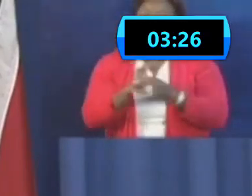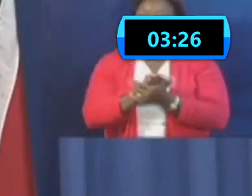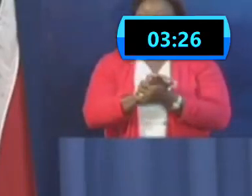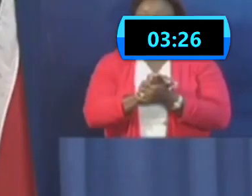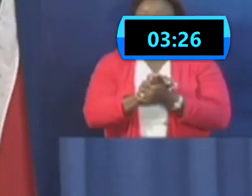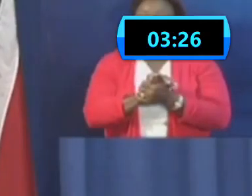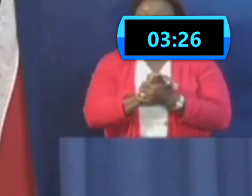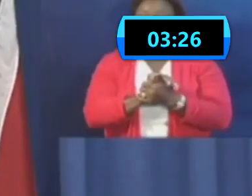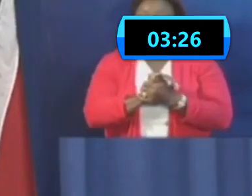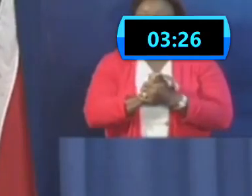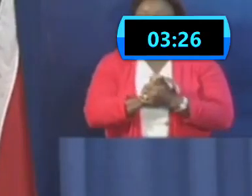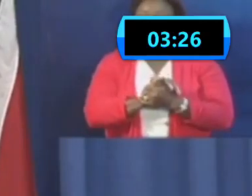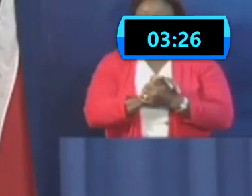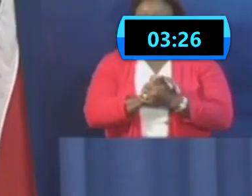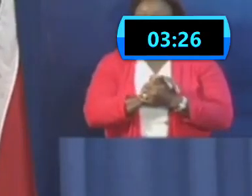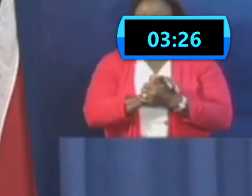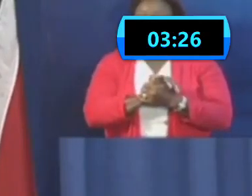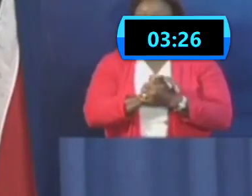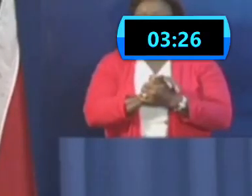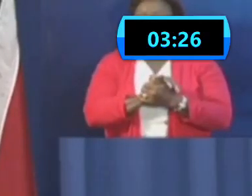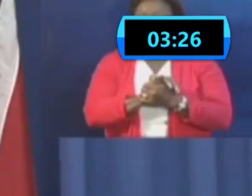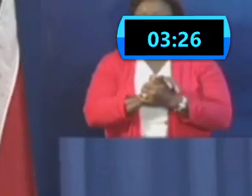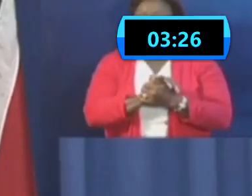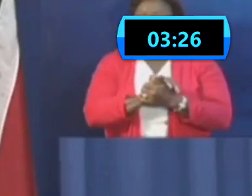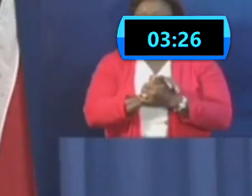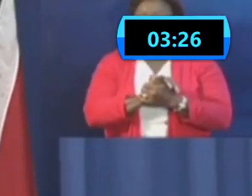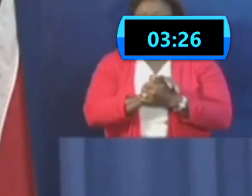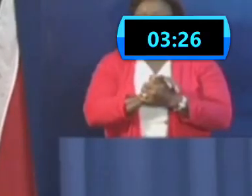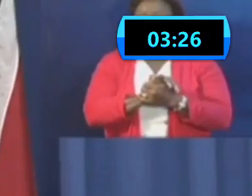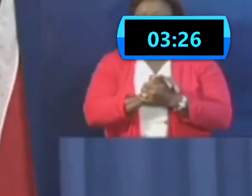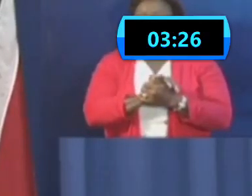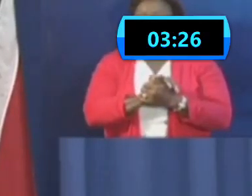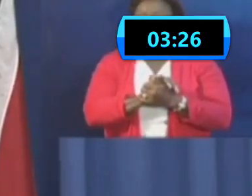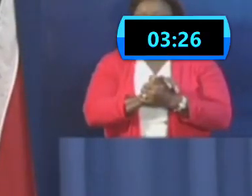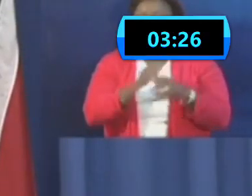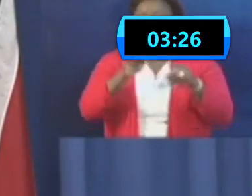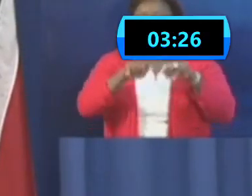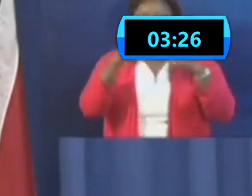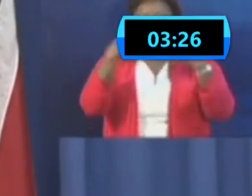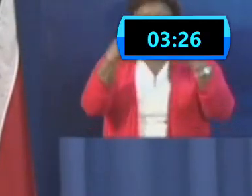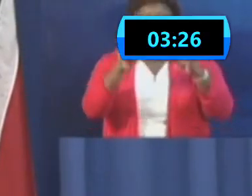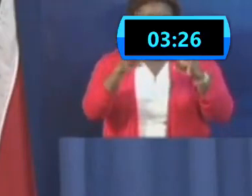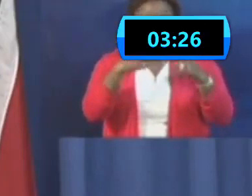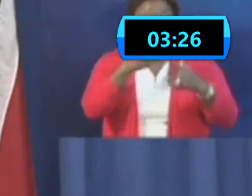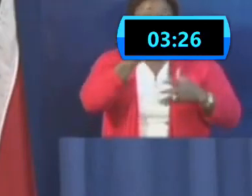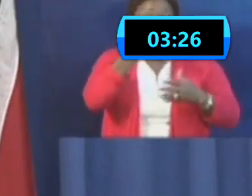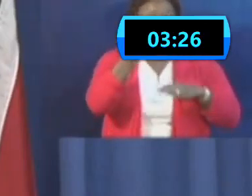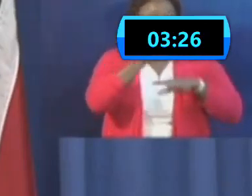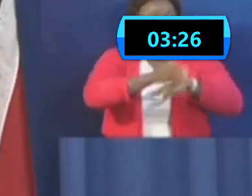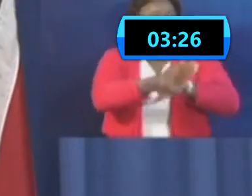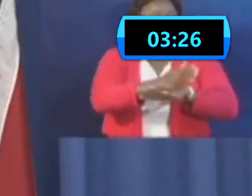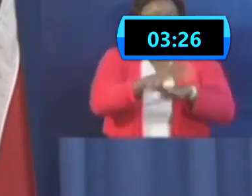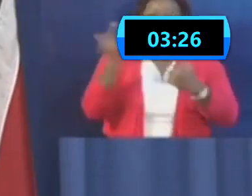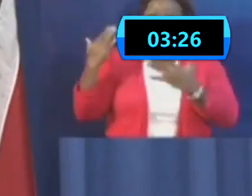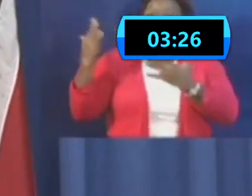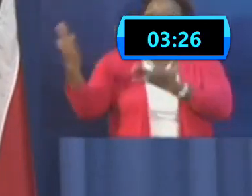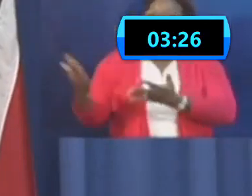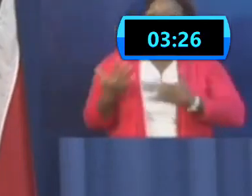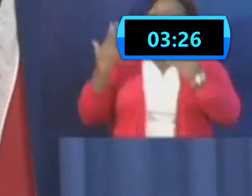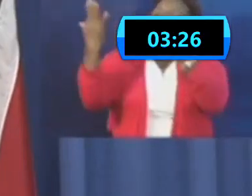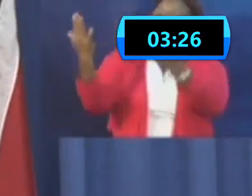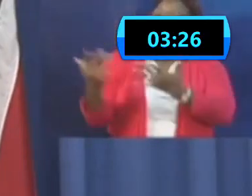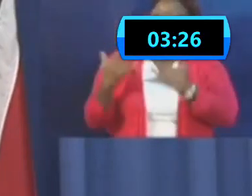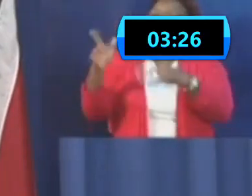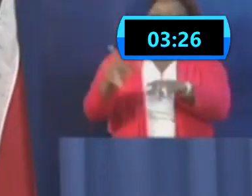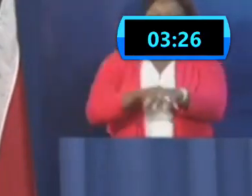having to go back to the clinicians. So it is sort of par for the course. However, we are trying to get it a little better for, and it has been improving for severe